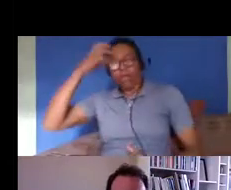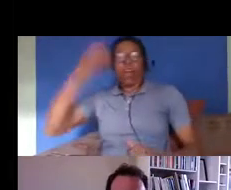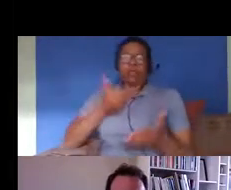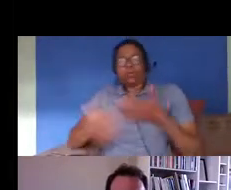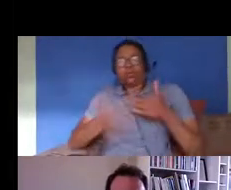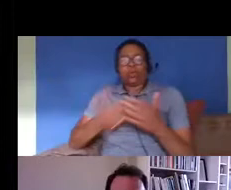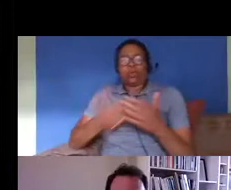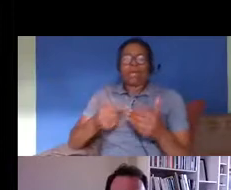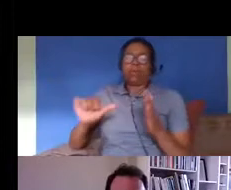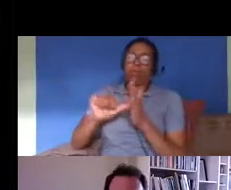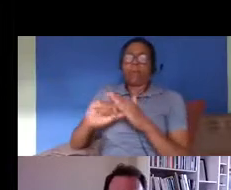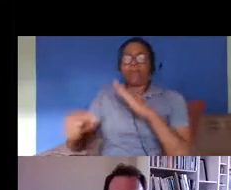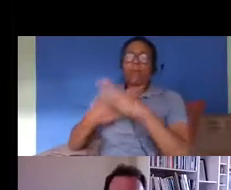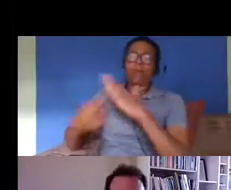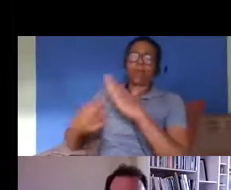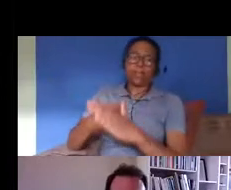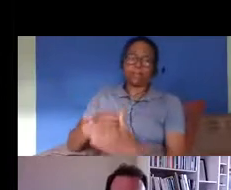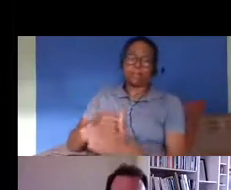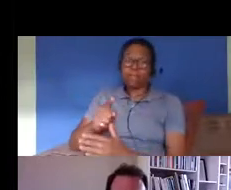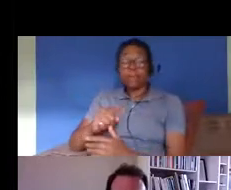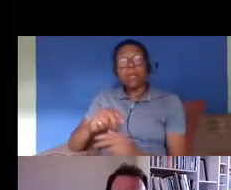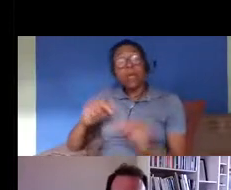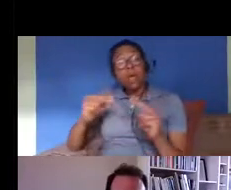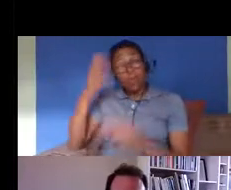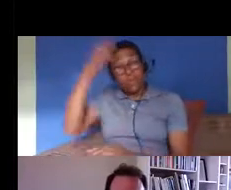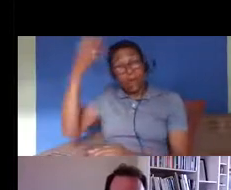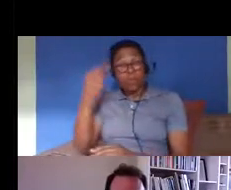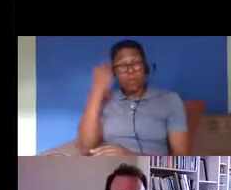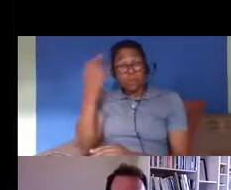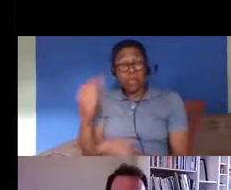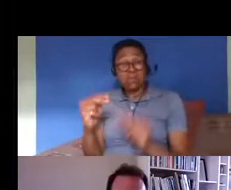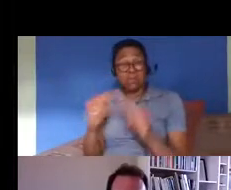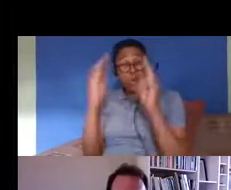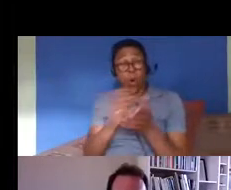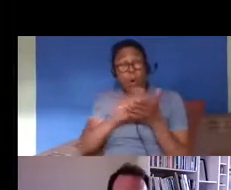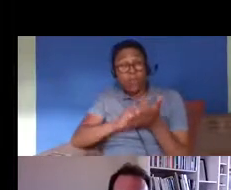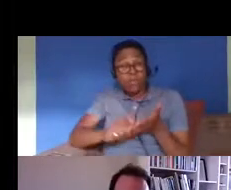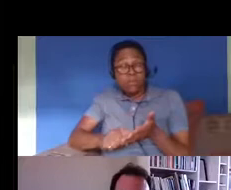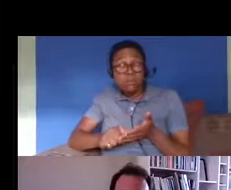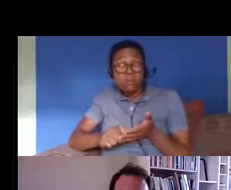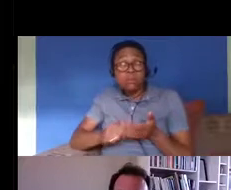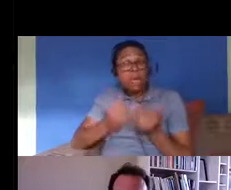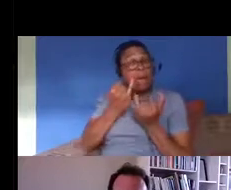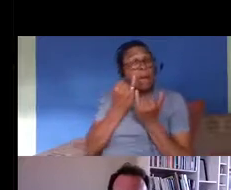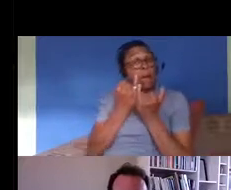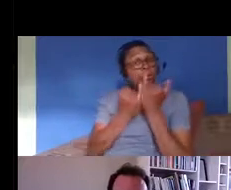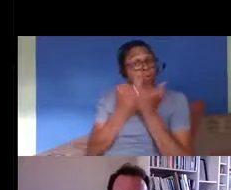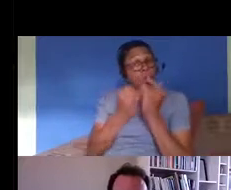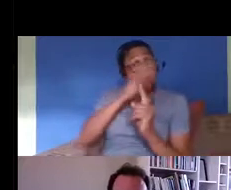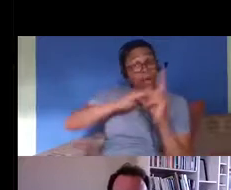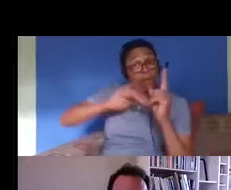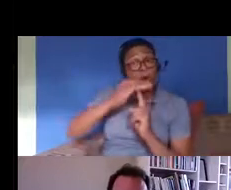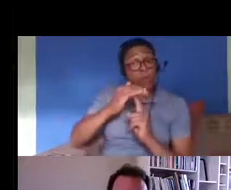noted at the time that there's the home office just hadn't commissioned any research into whether the hostile environment was actually encouraging people to leave